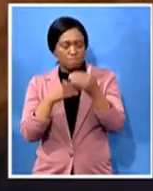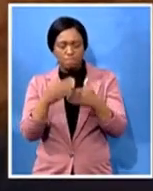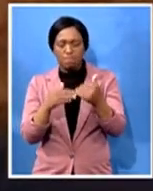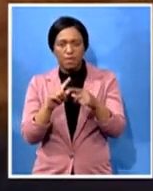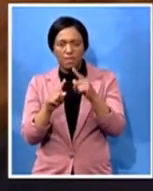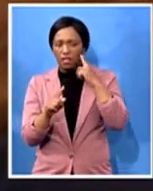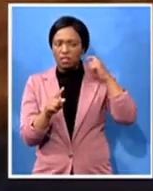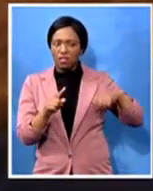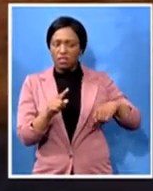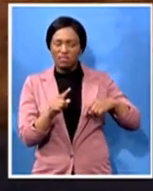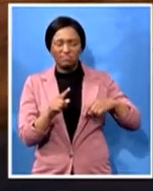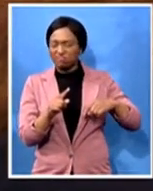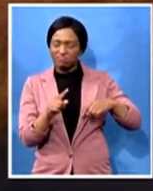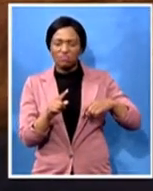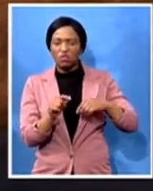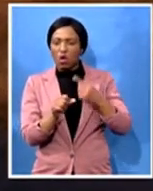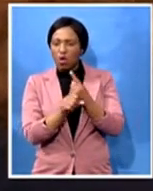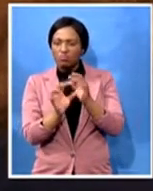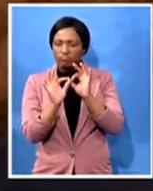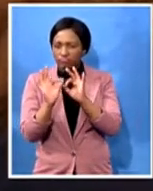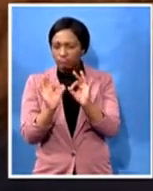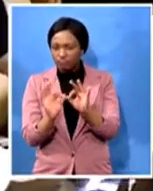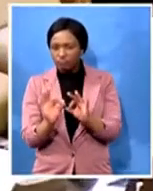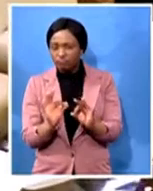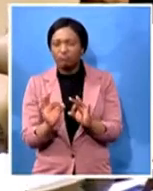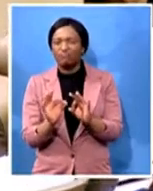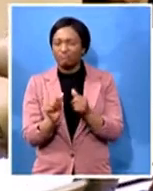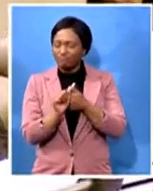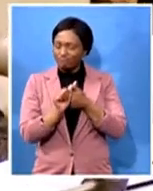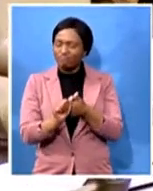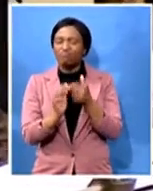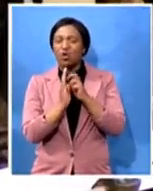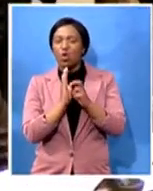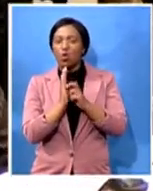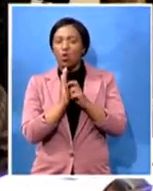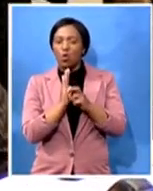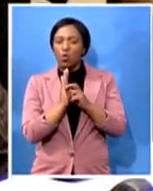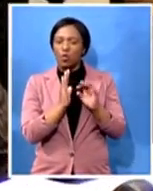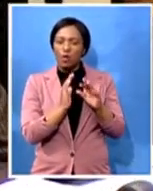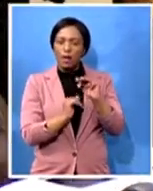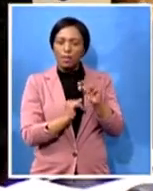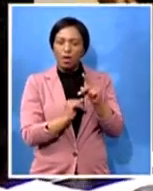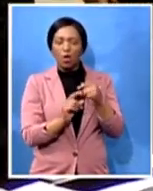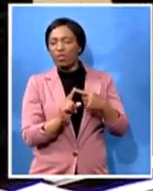any any element of of trying to evade that responsibility